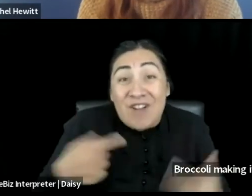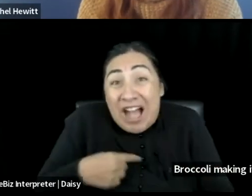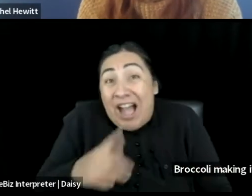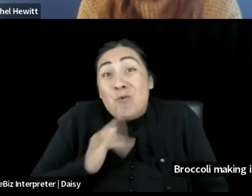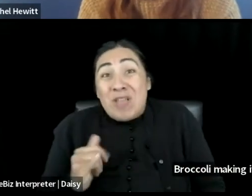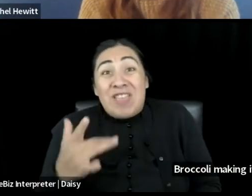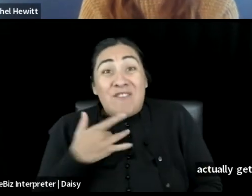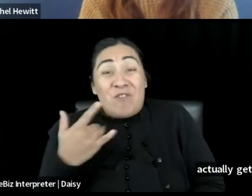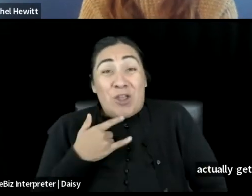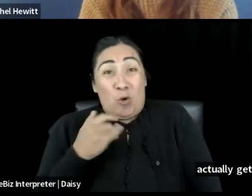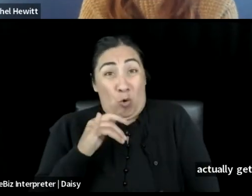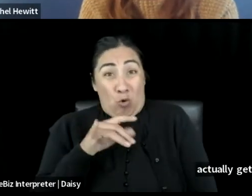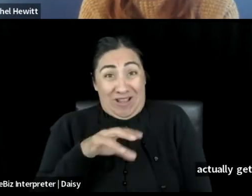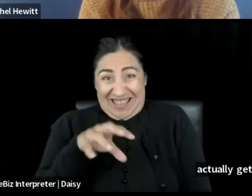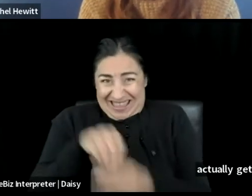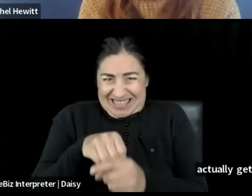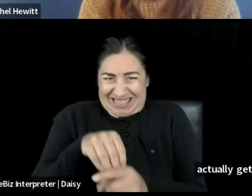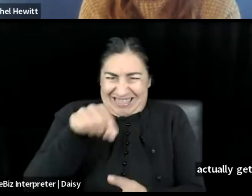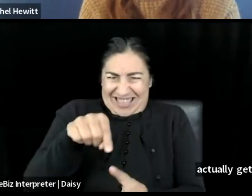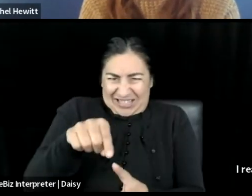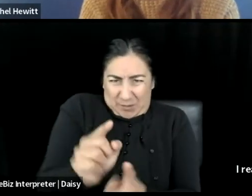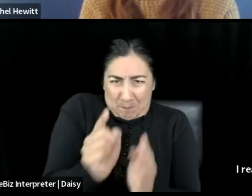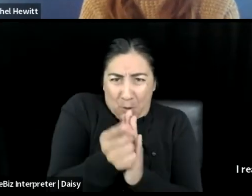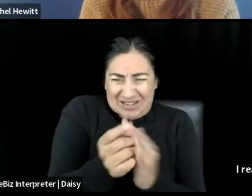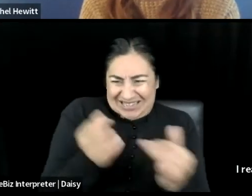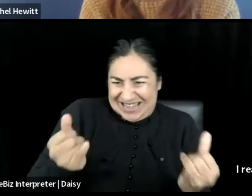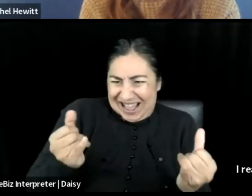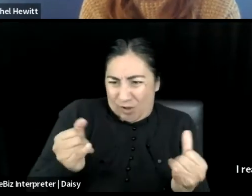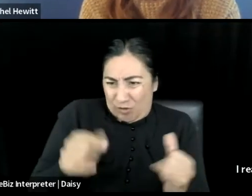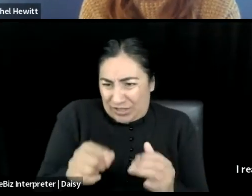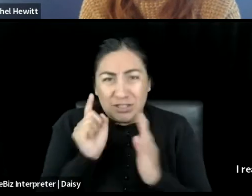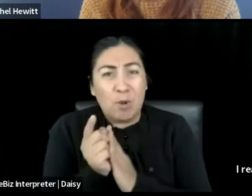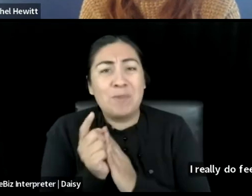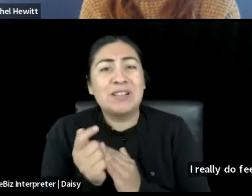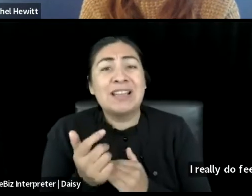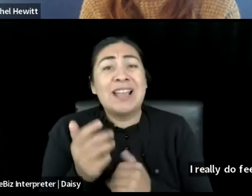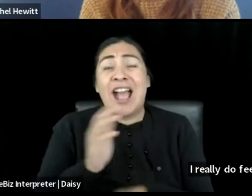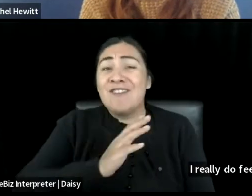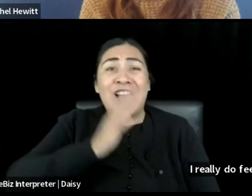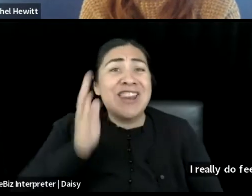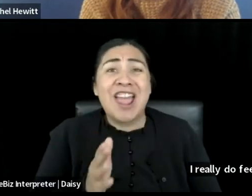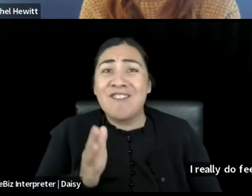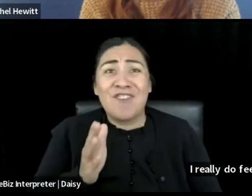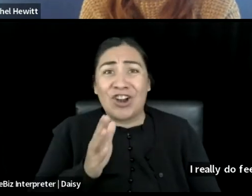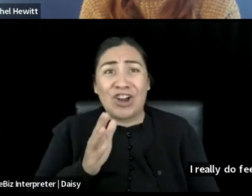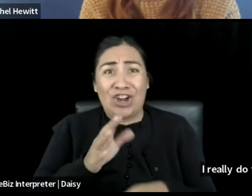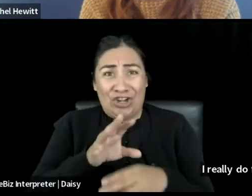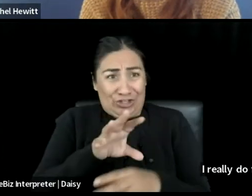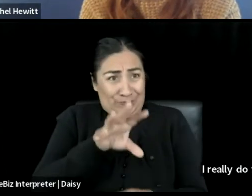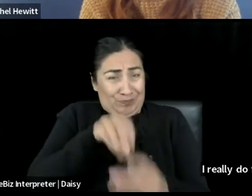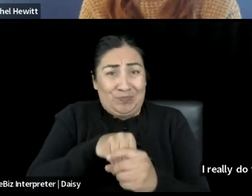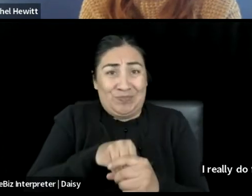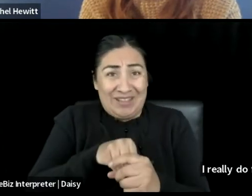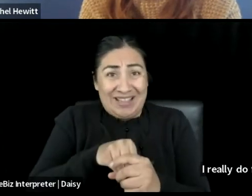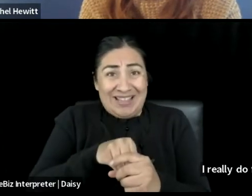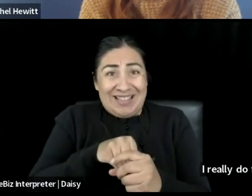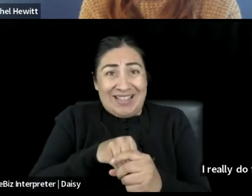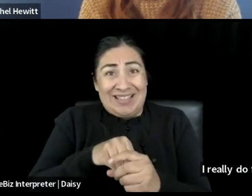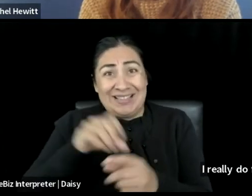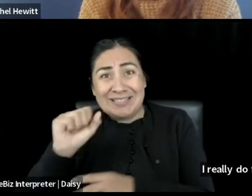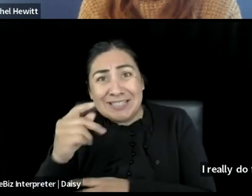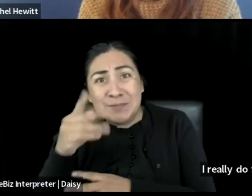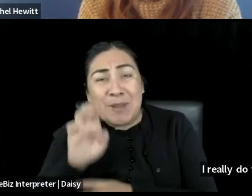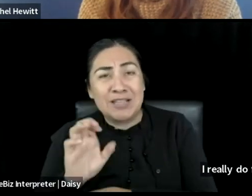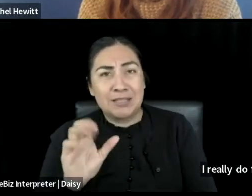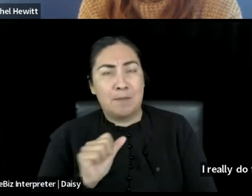like in this, in this moment, having never stepped into a space as my full self and felt